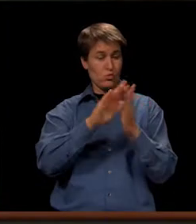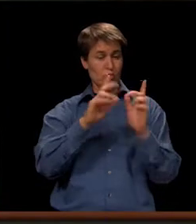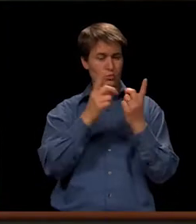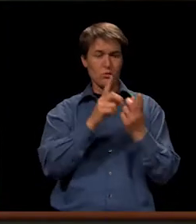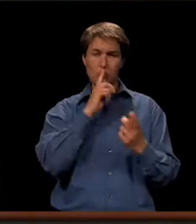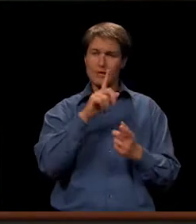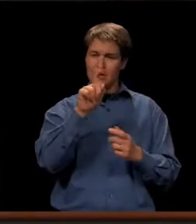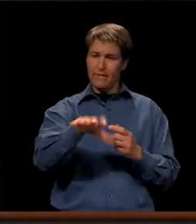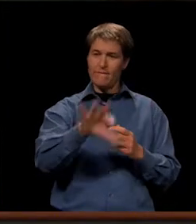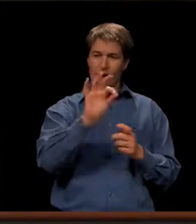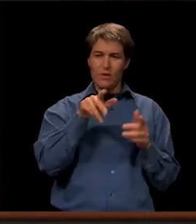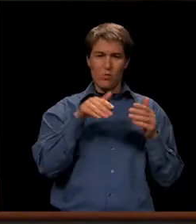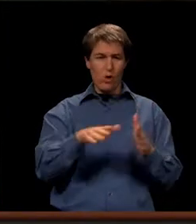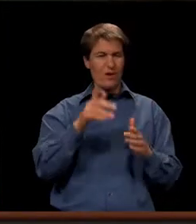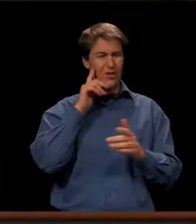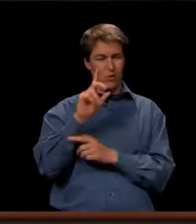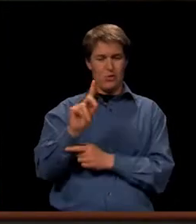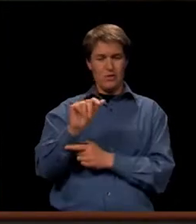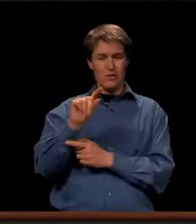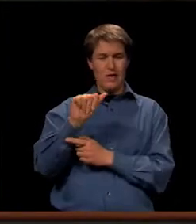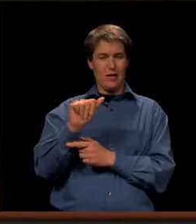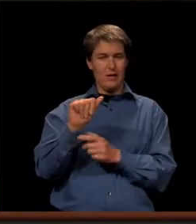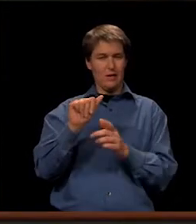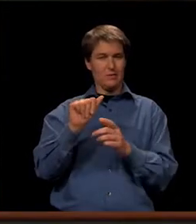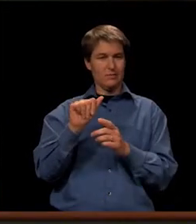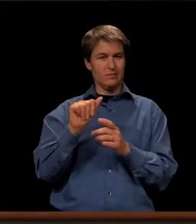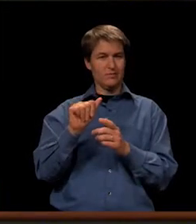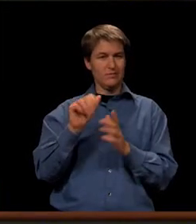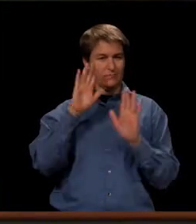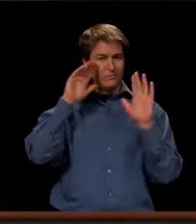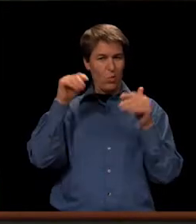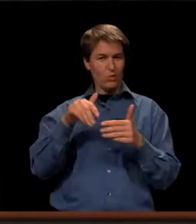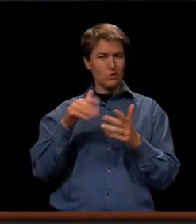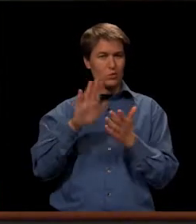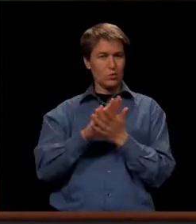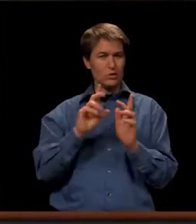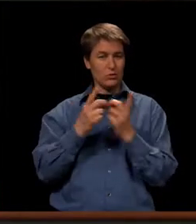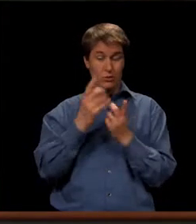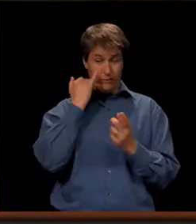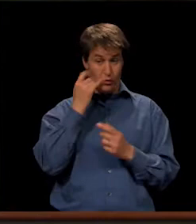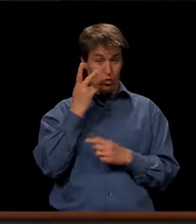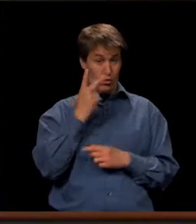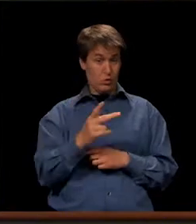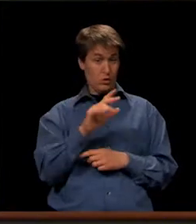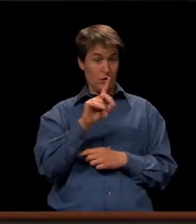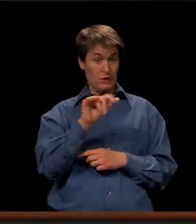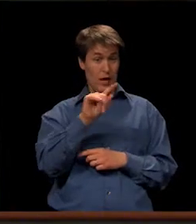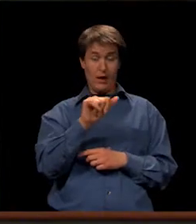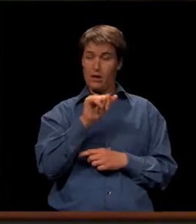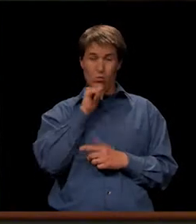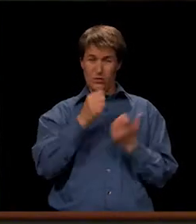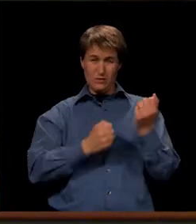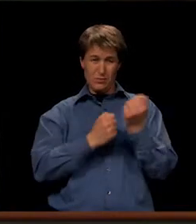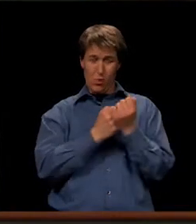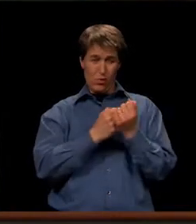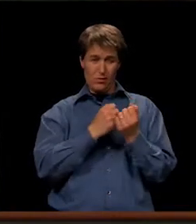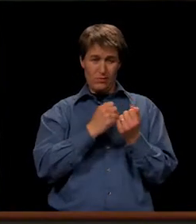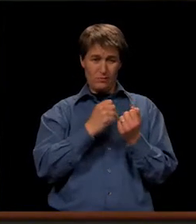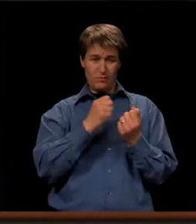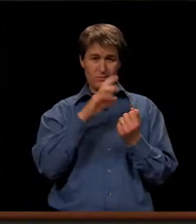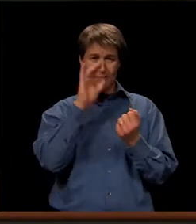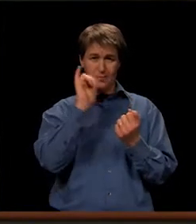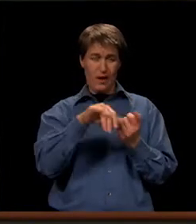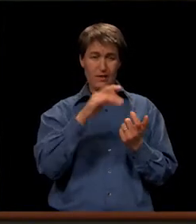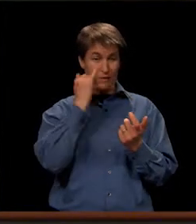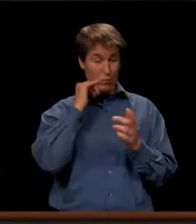way, being a data-driven student district, if we looked at that data, we sure wouldn't support the elections if we analyzed the data of